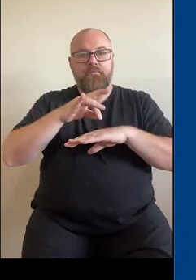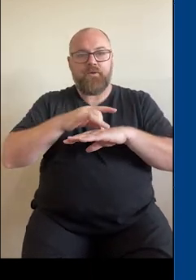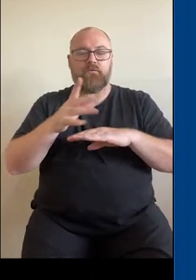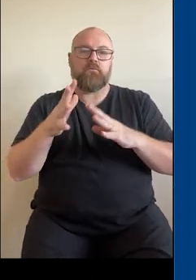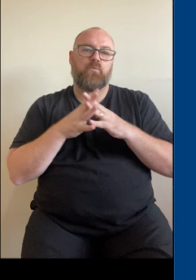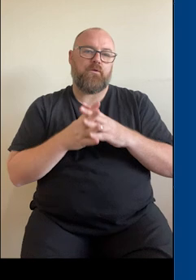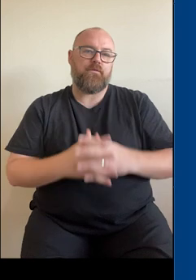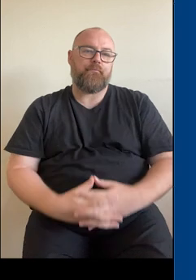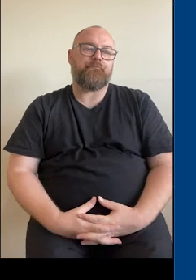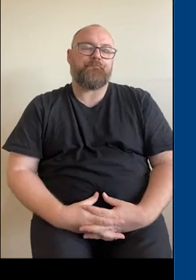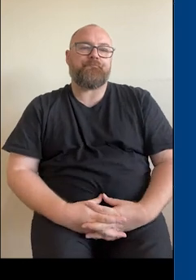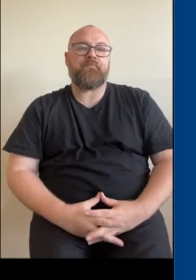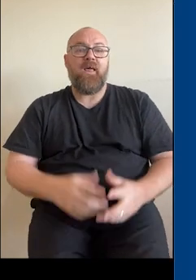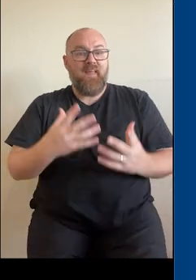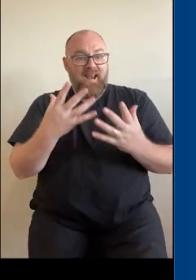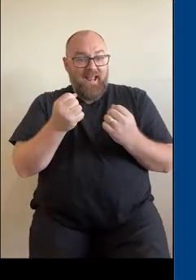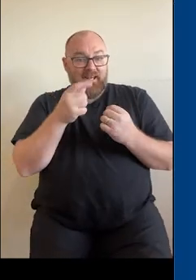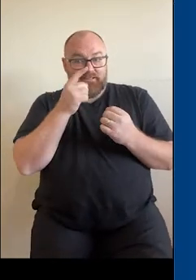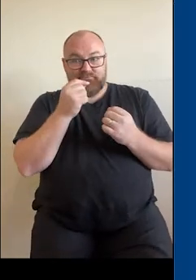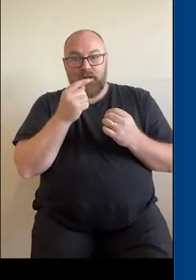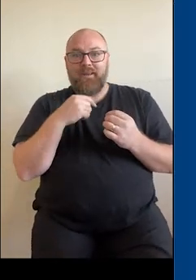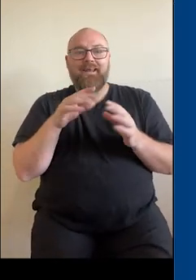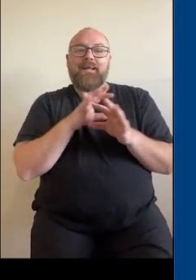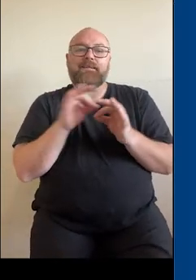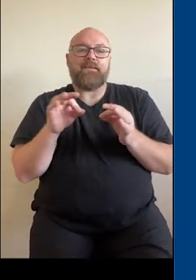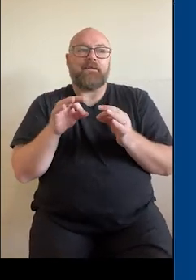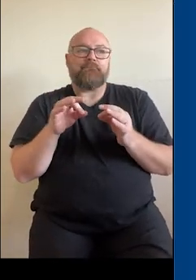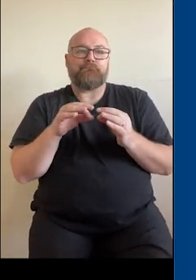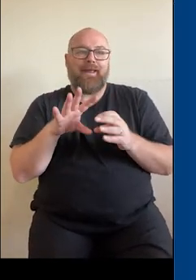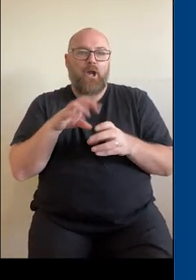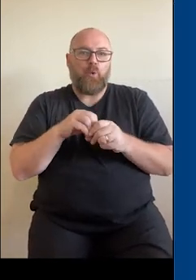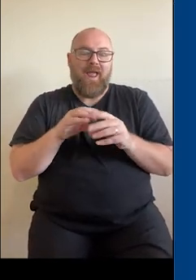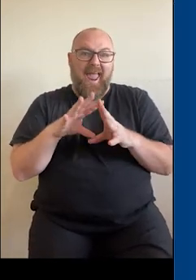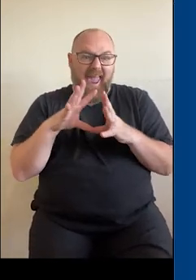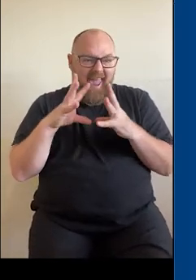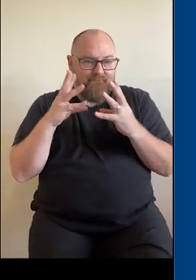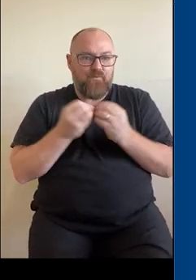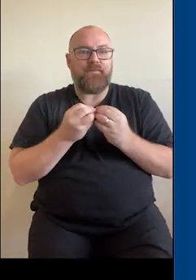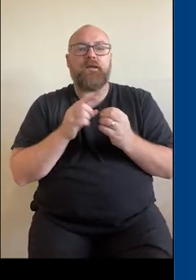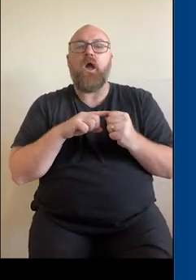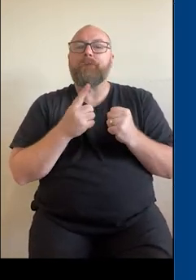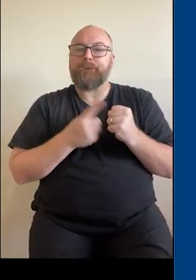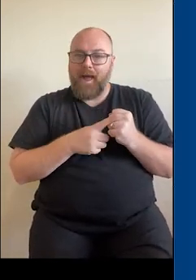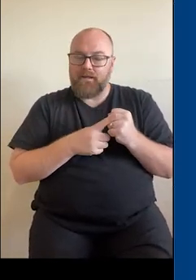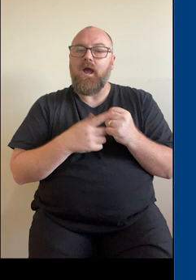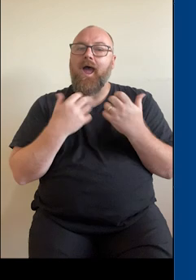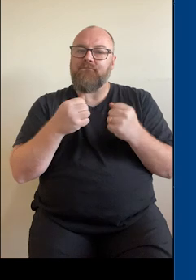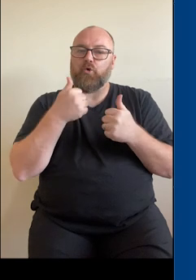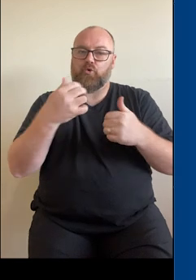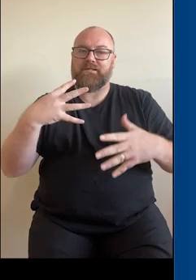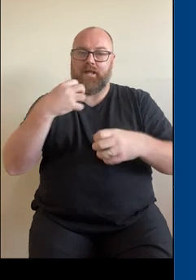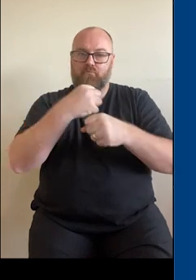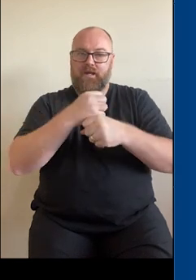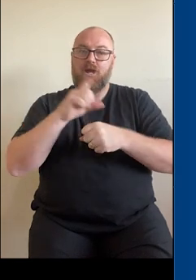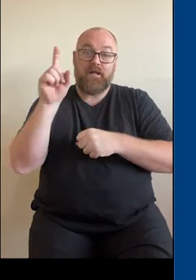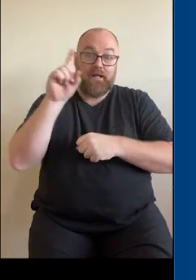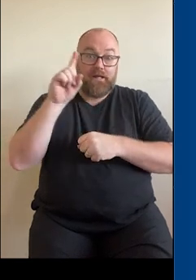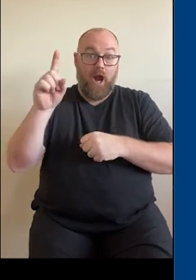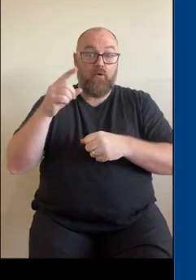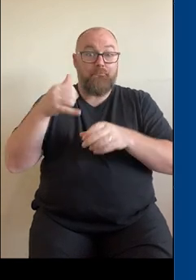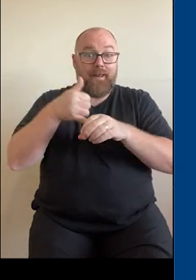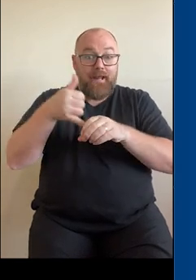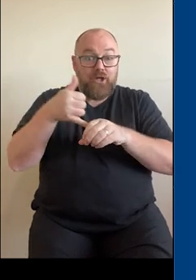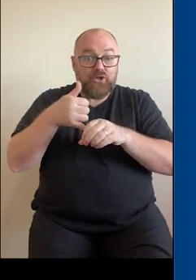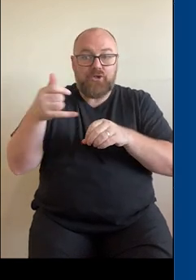history. So it doesn't pull out all of their notes from the GP software, but it does include things like your current medications,